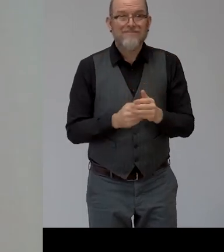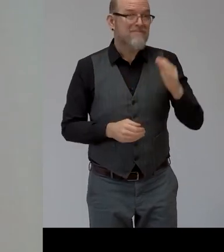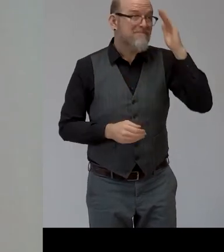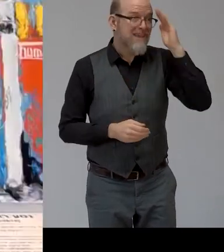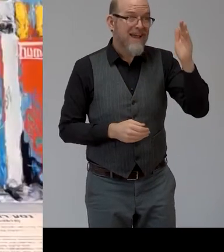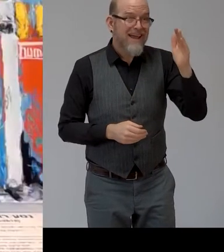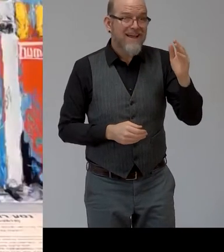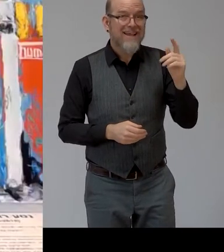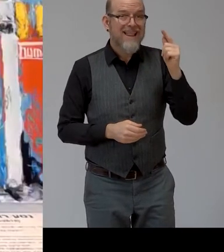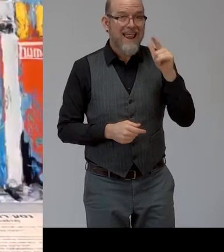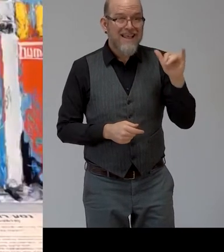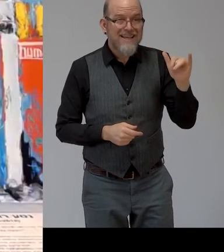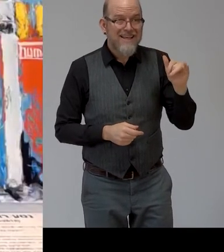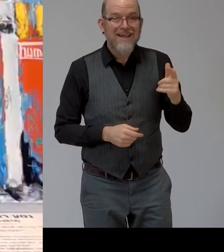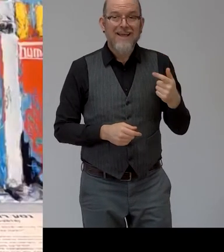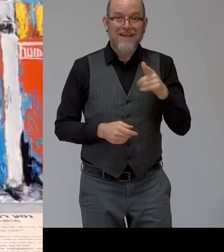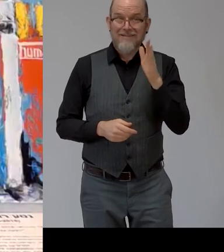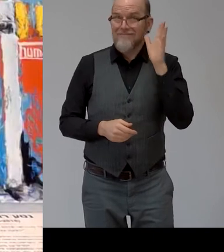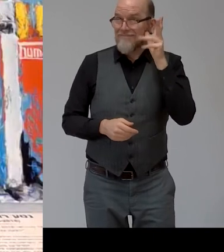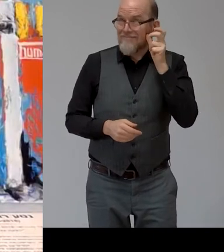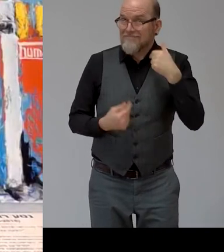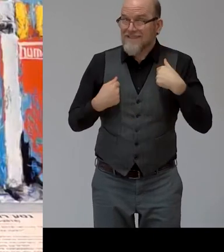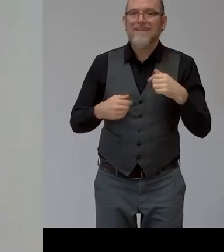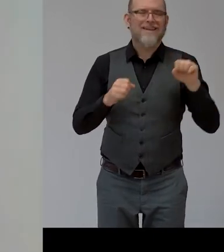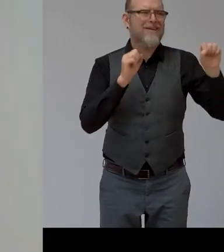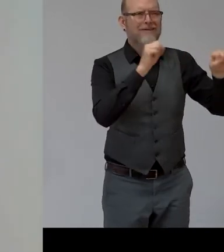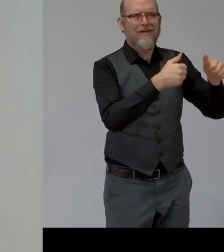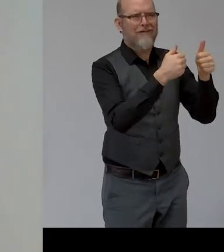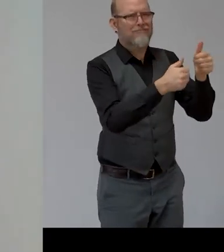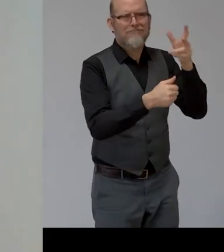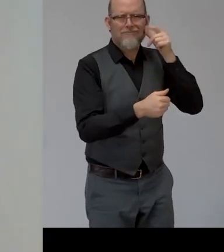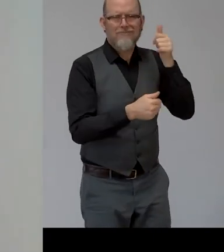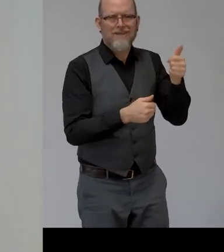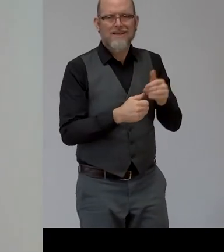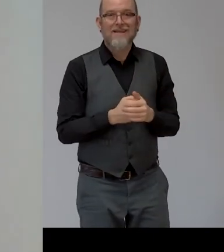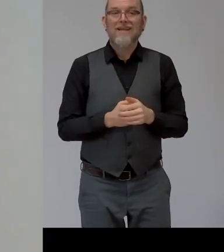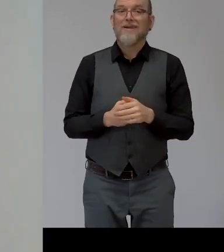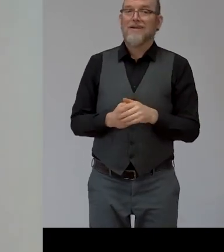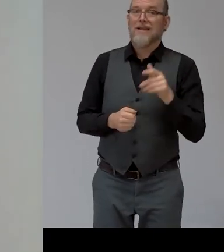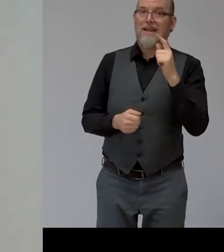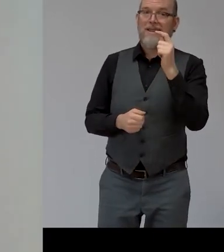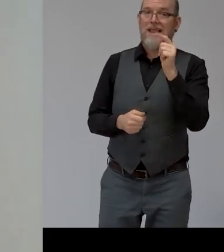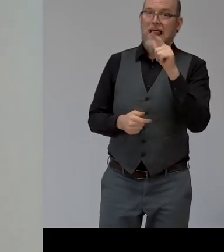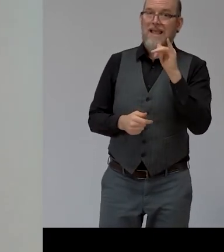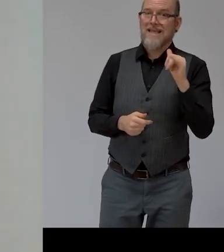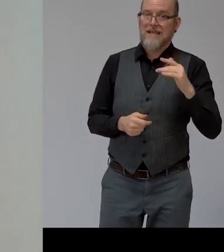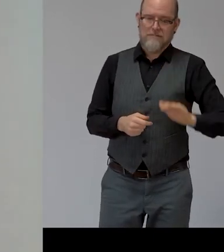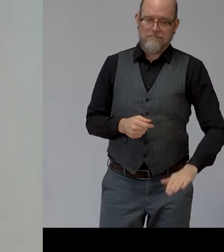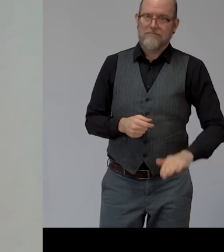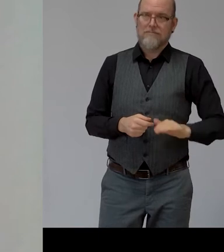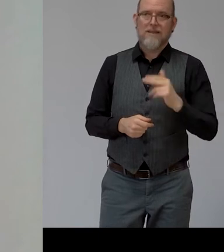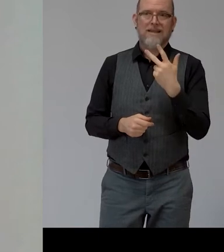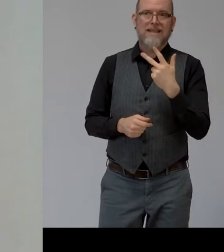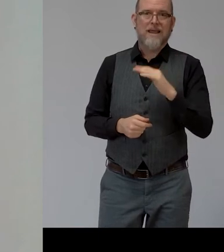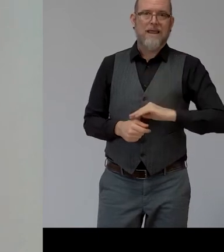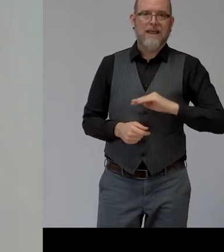we hear you great good i'm tali i've been blind since age three because of retinoblastoma i had cancer